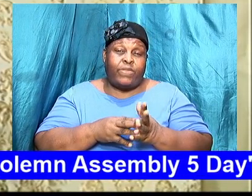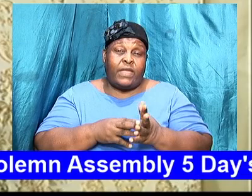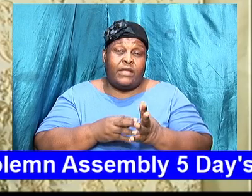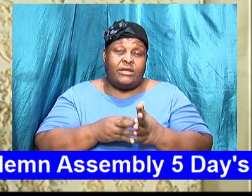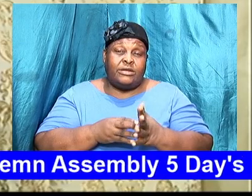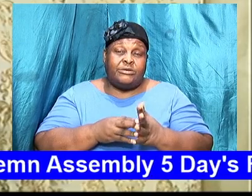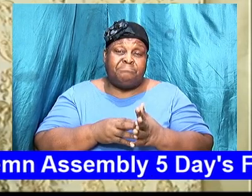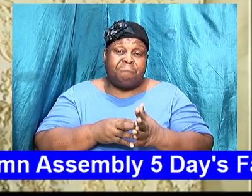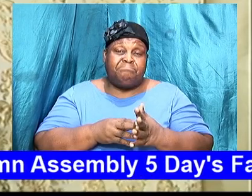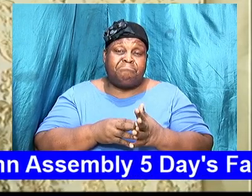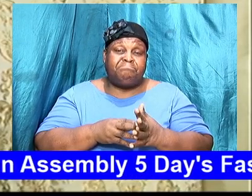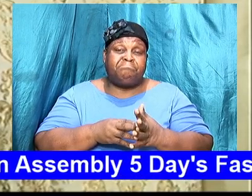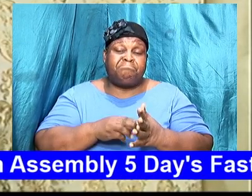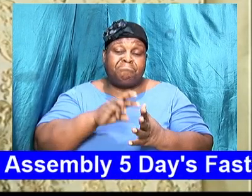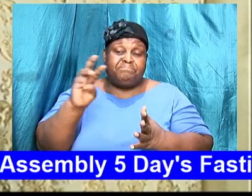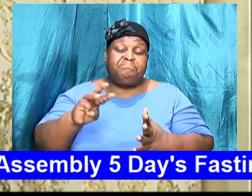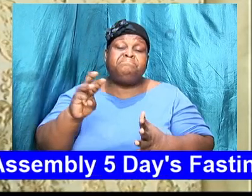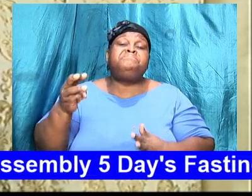last week